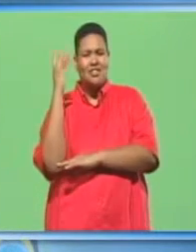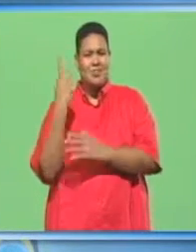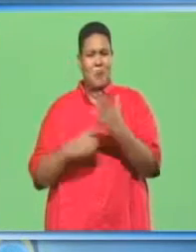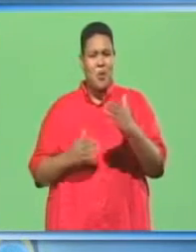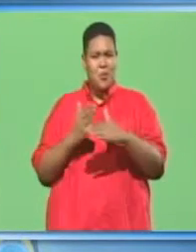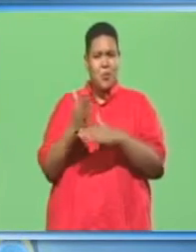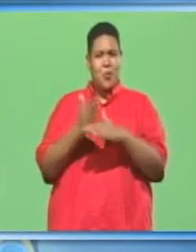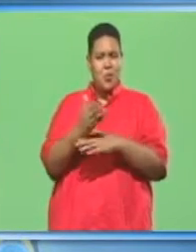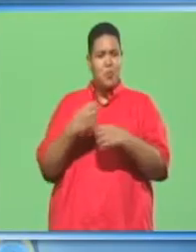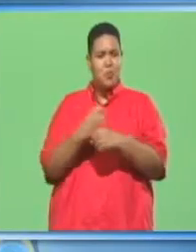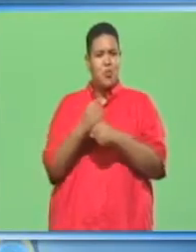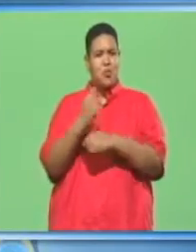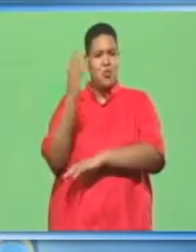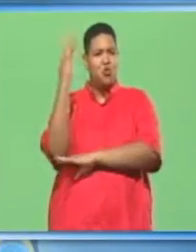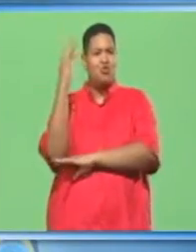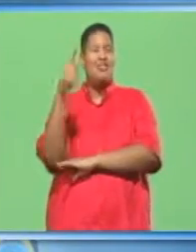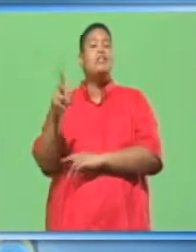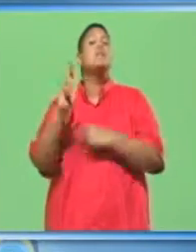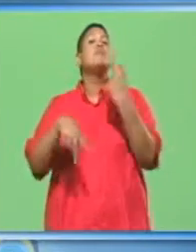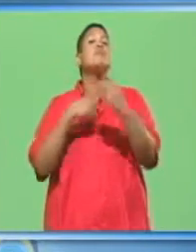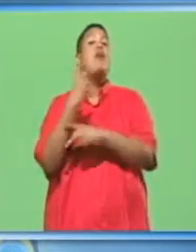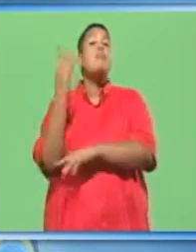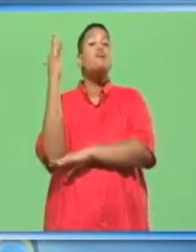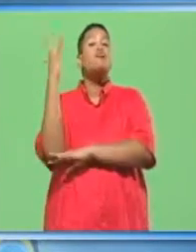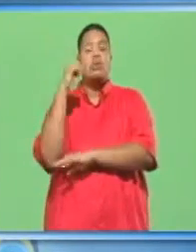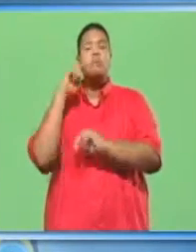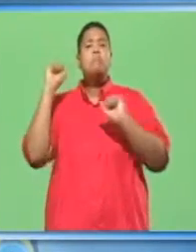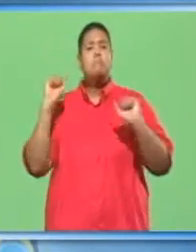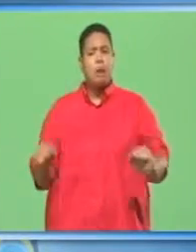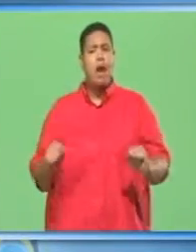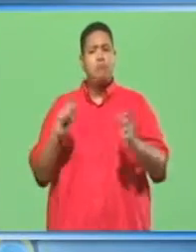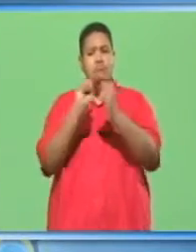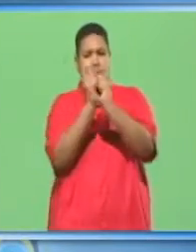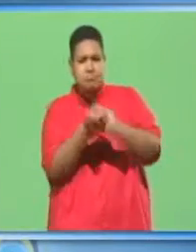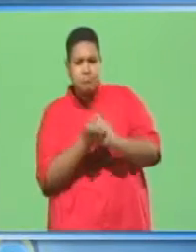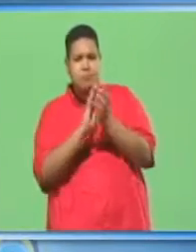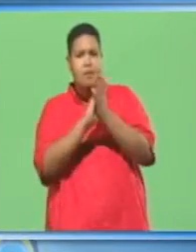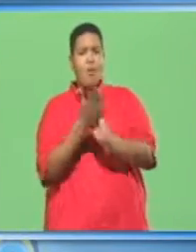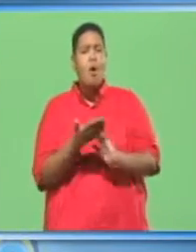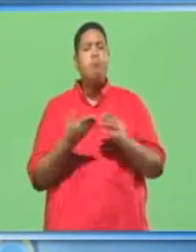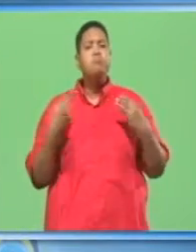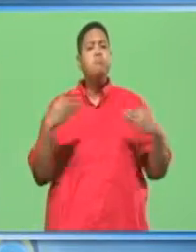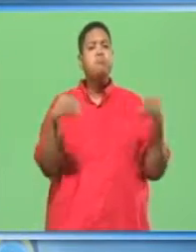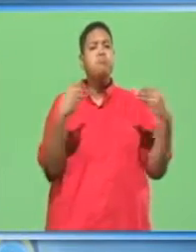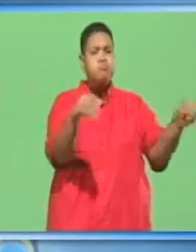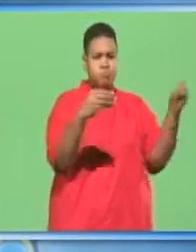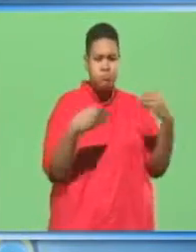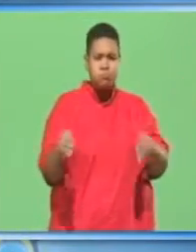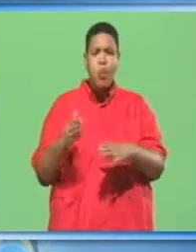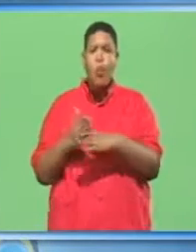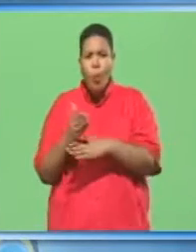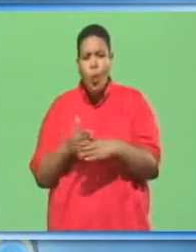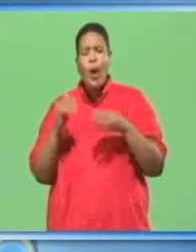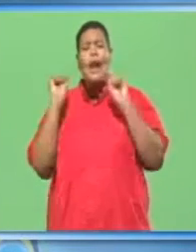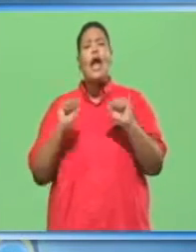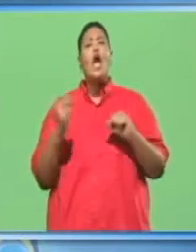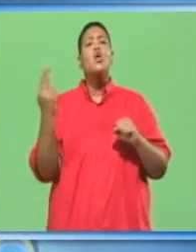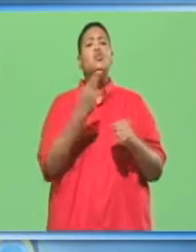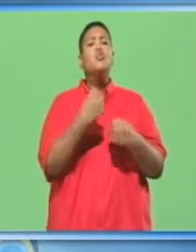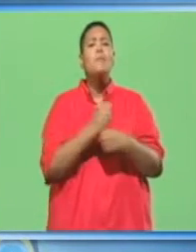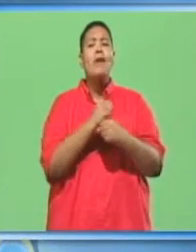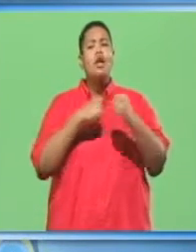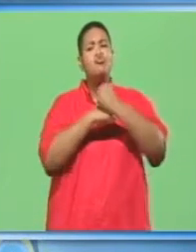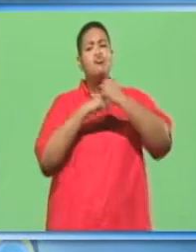Thank you. These able to be converted into marketable sized lumber that can be used to make